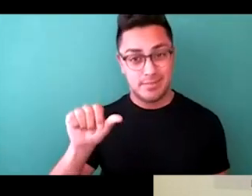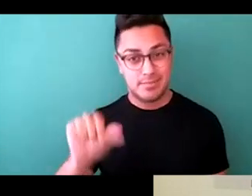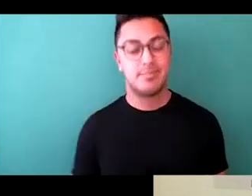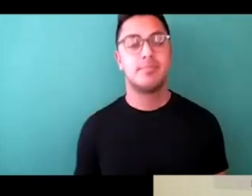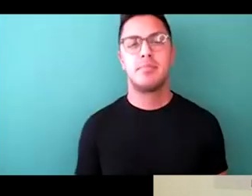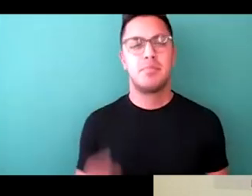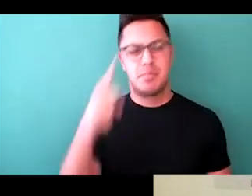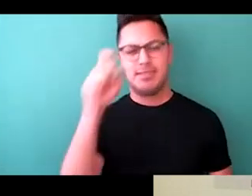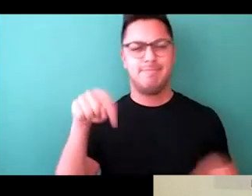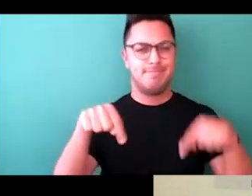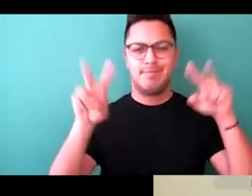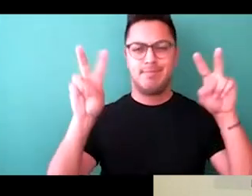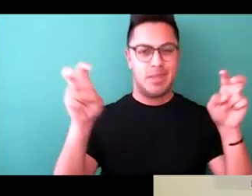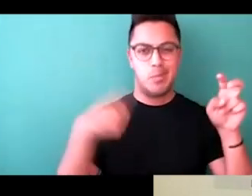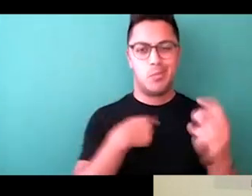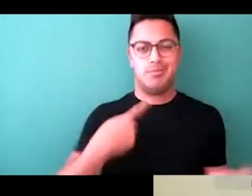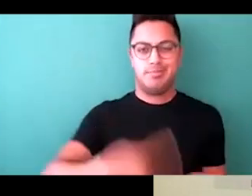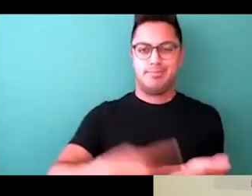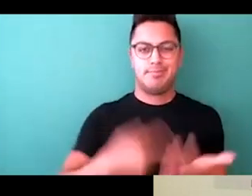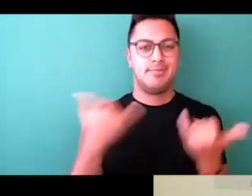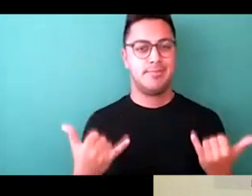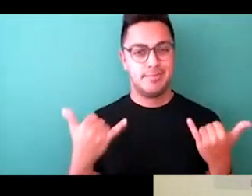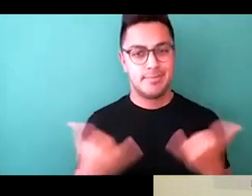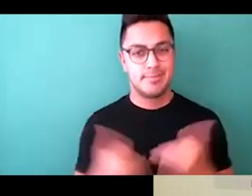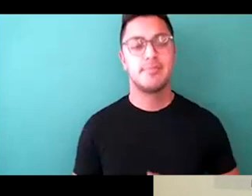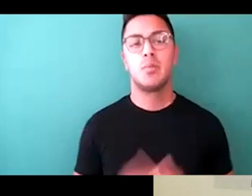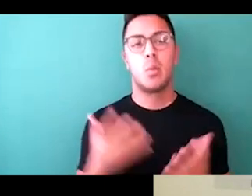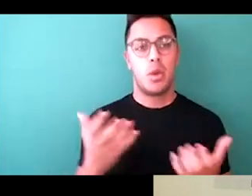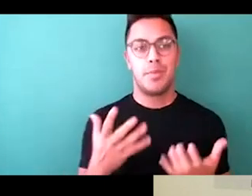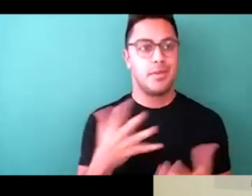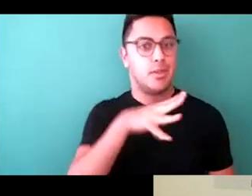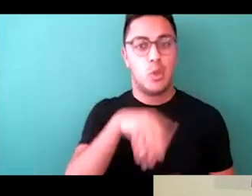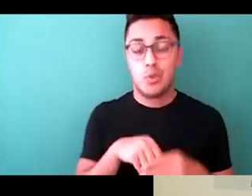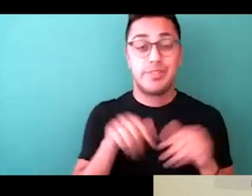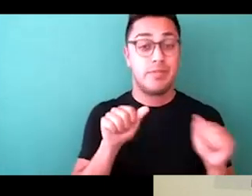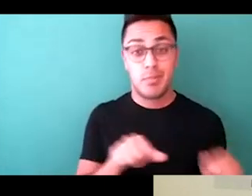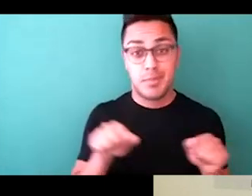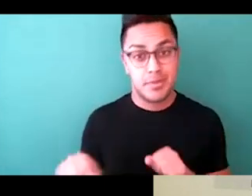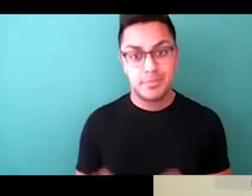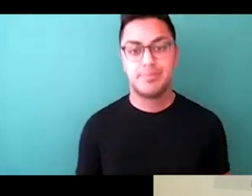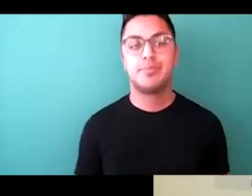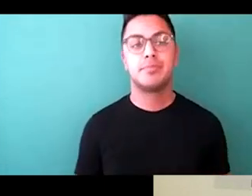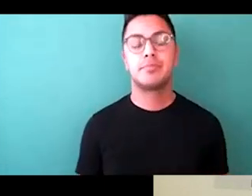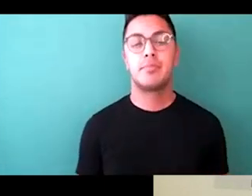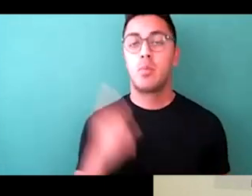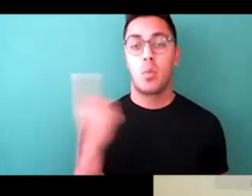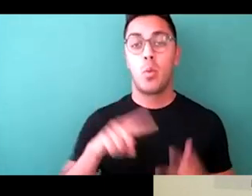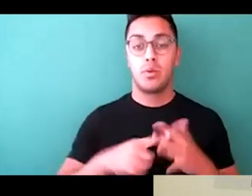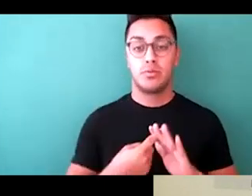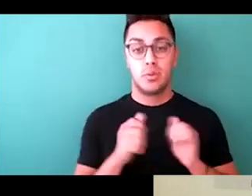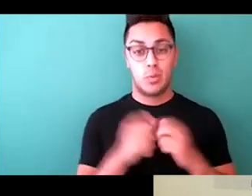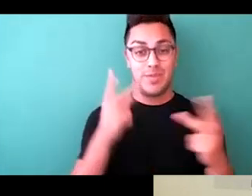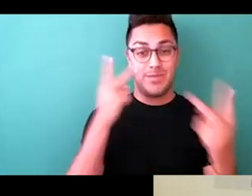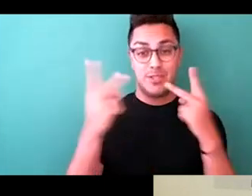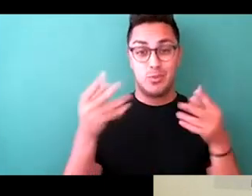topic that we are speaking about today, we want to be as inclusive as we possibly can. And that always starts with a visual